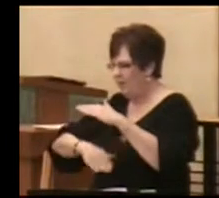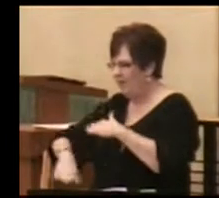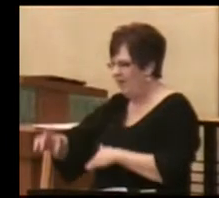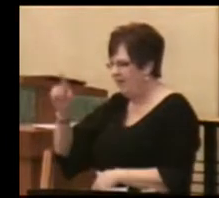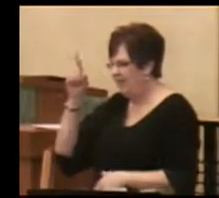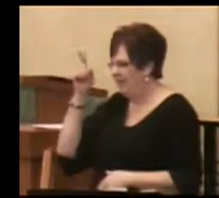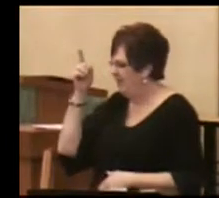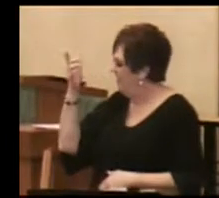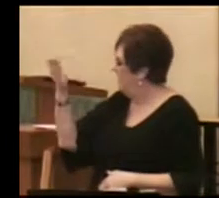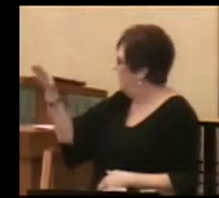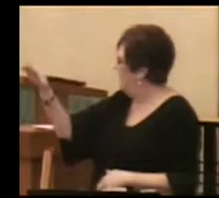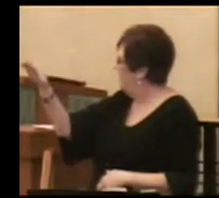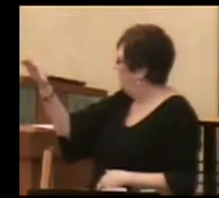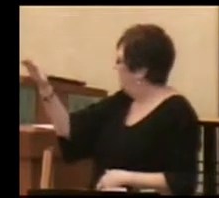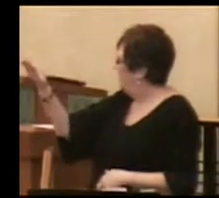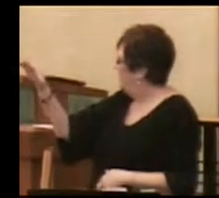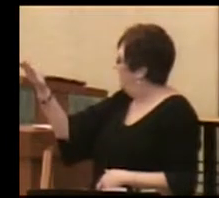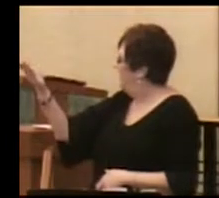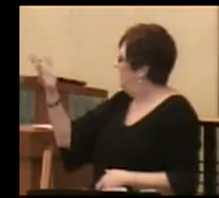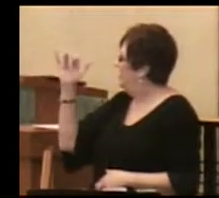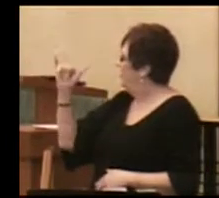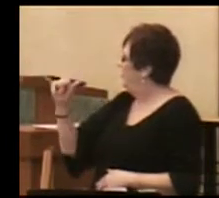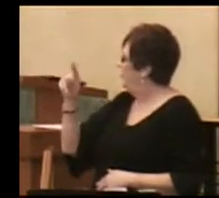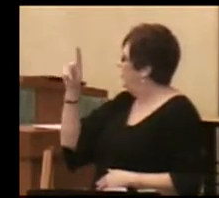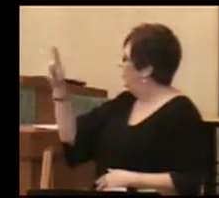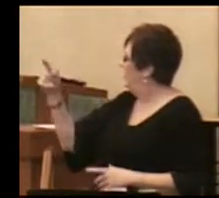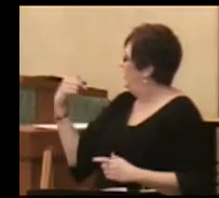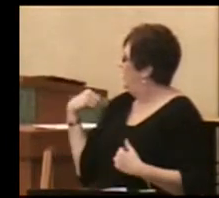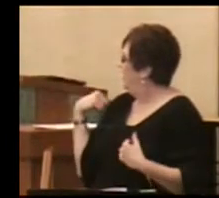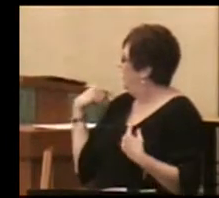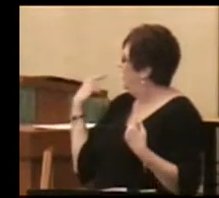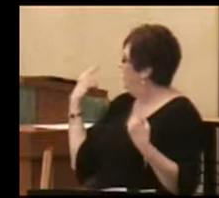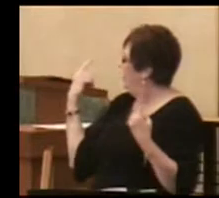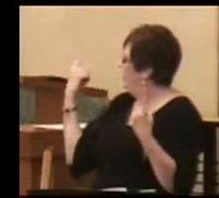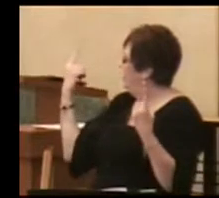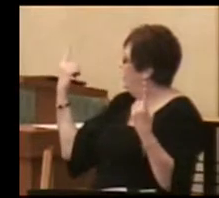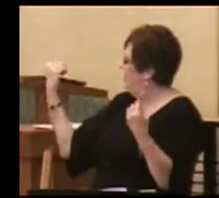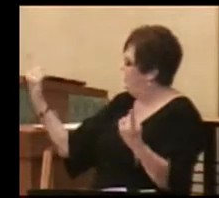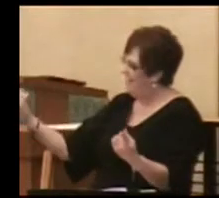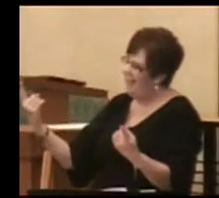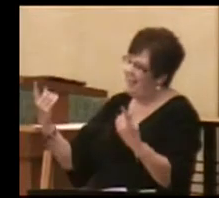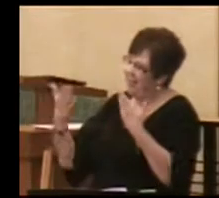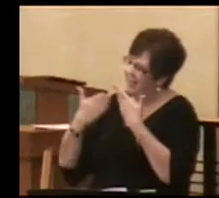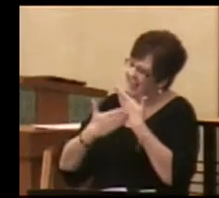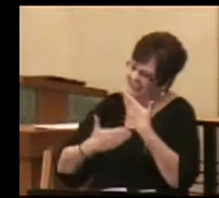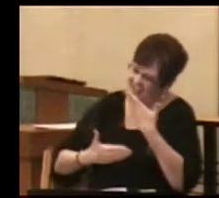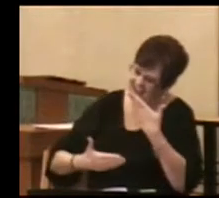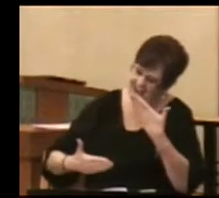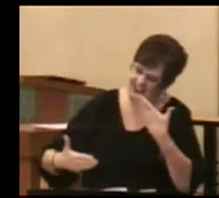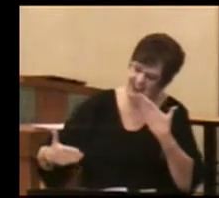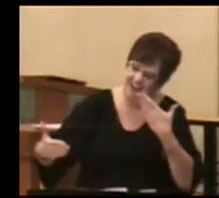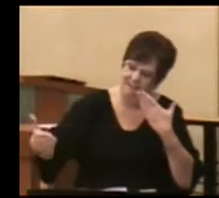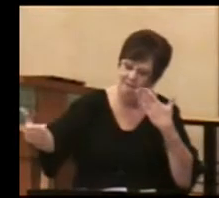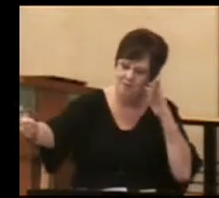Thee. Which works and art and